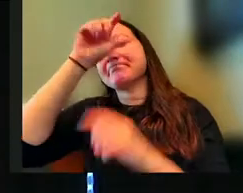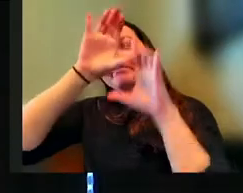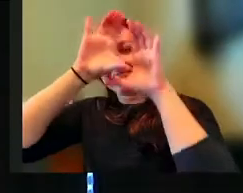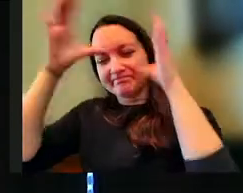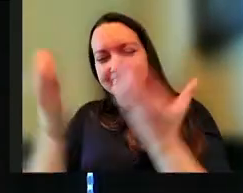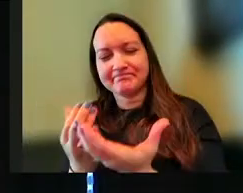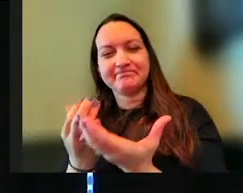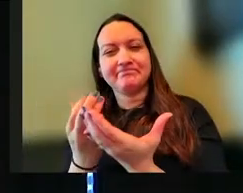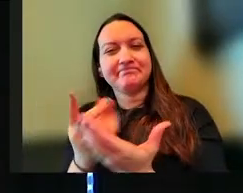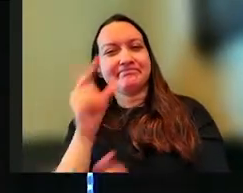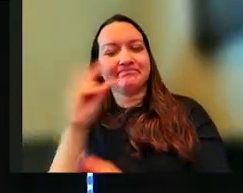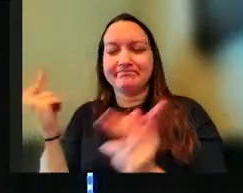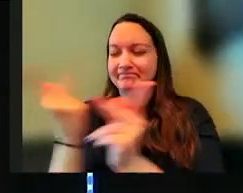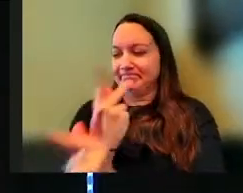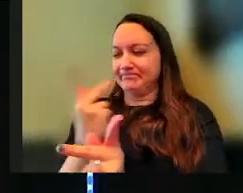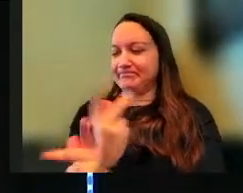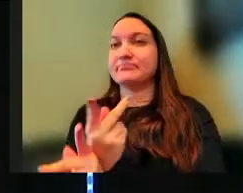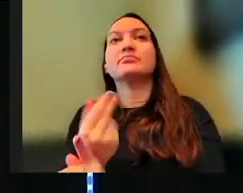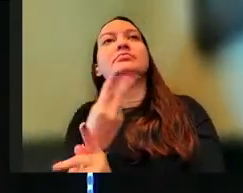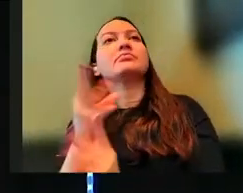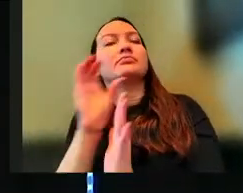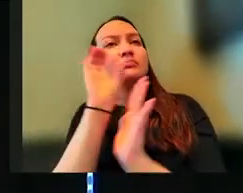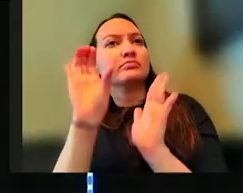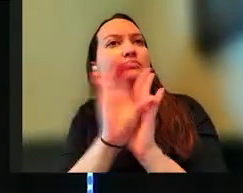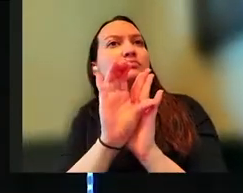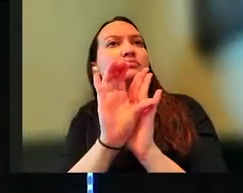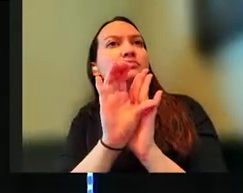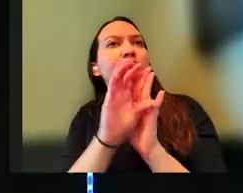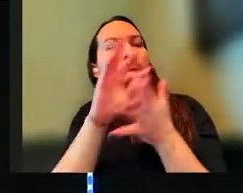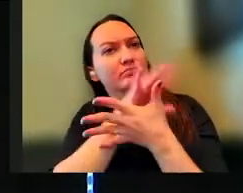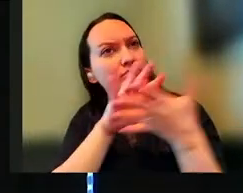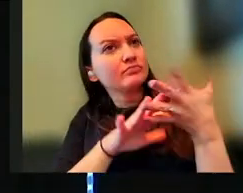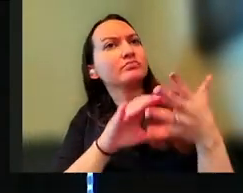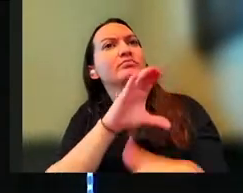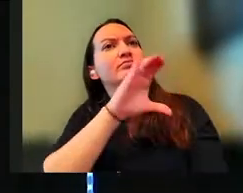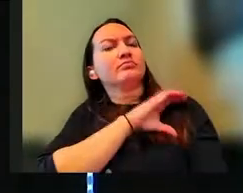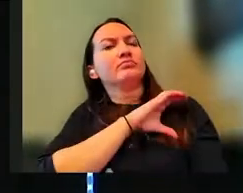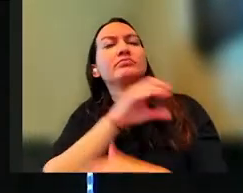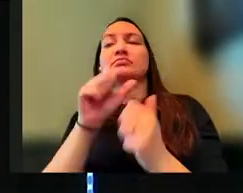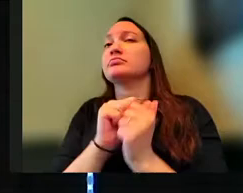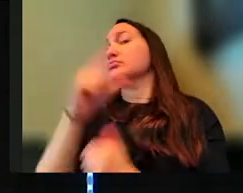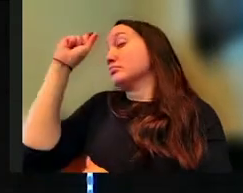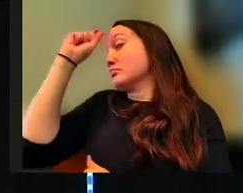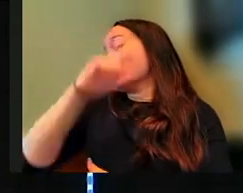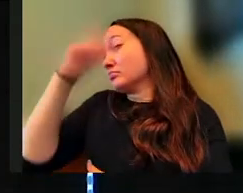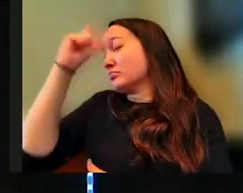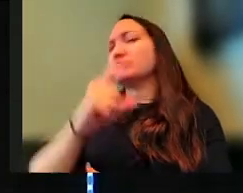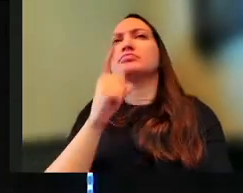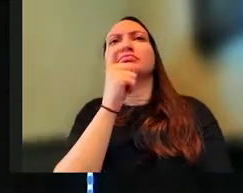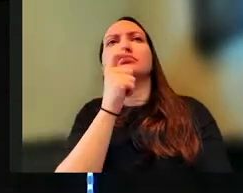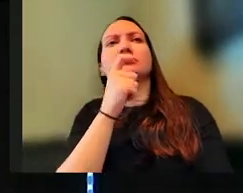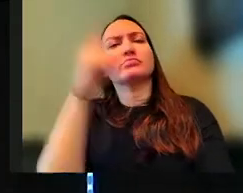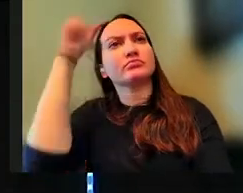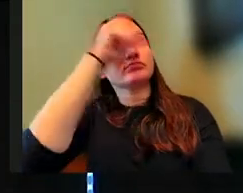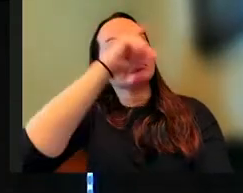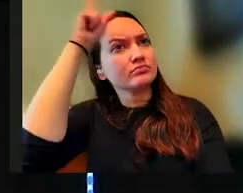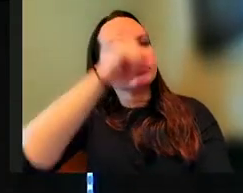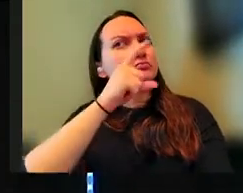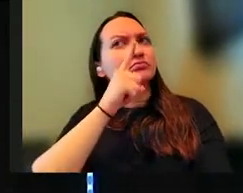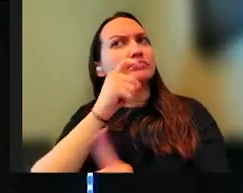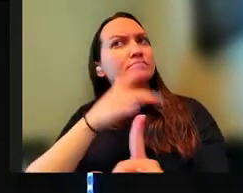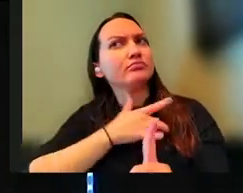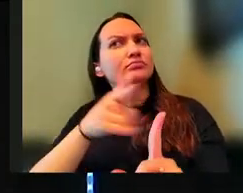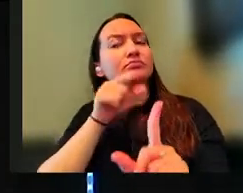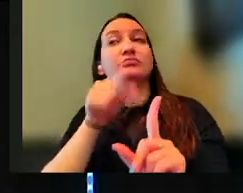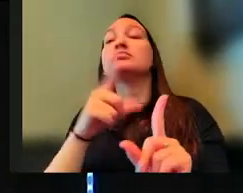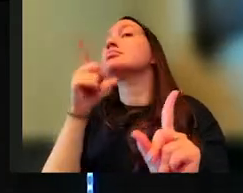And we're going to look at a few different characteristics, okay, some attributes of wisdom and who wisdom really is. And recognize I